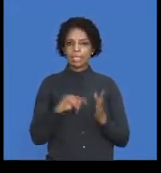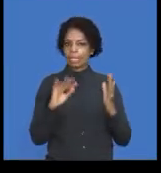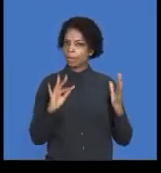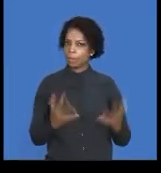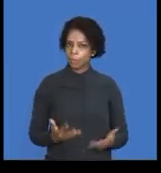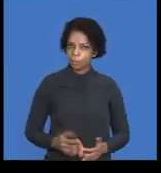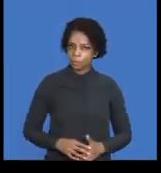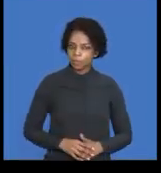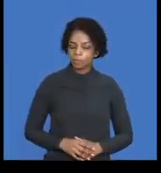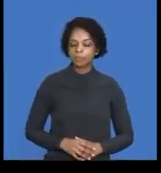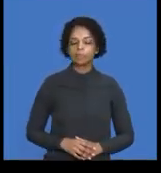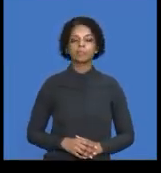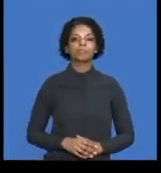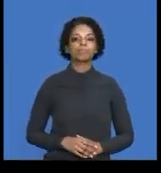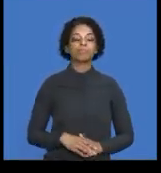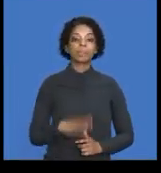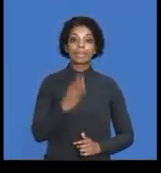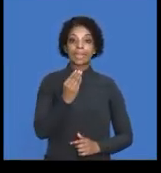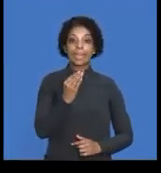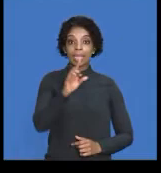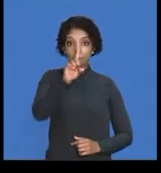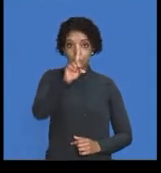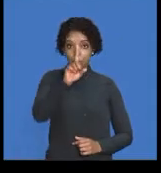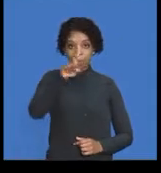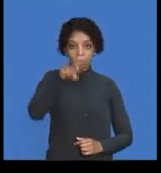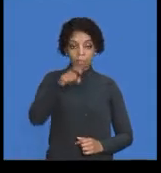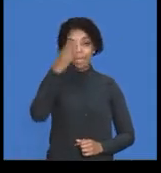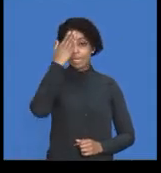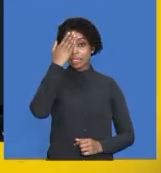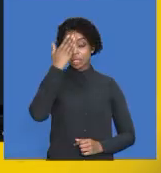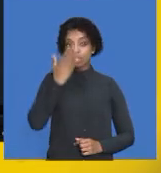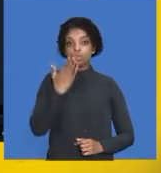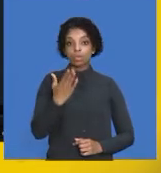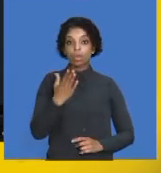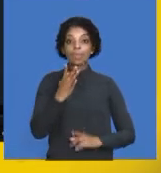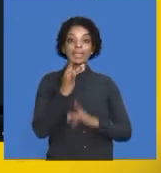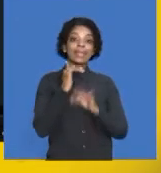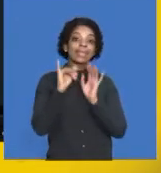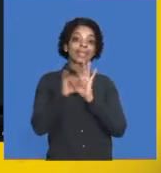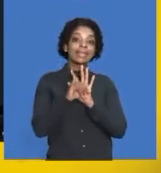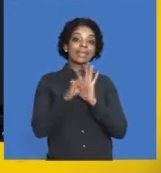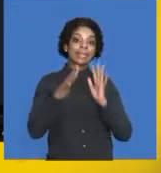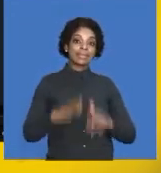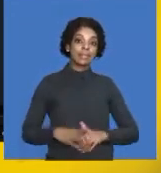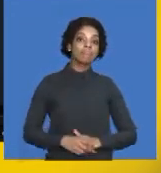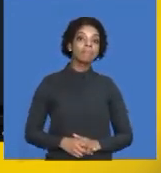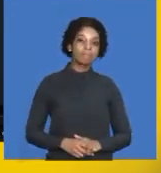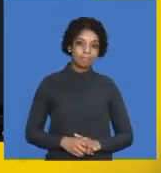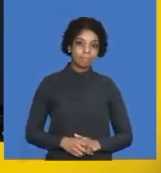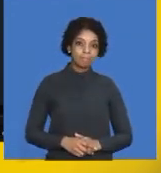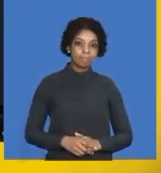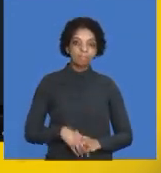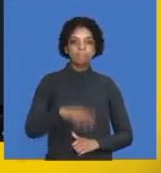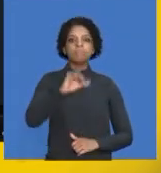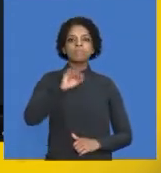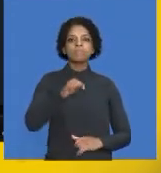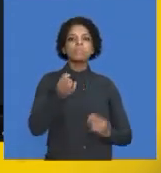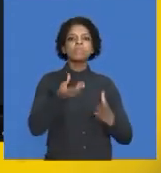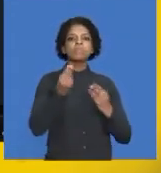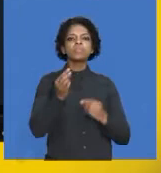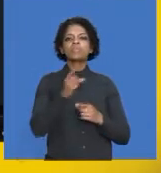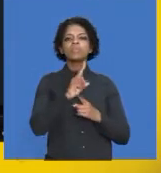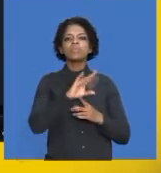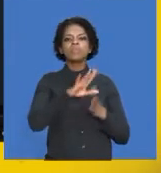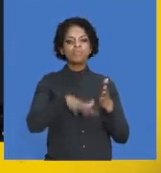calculation. Step number one. You must know the indicator. Yes, you're going to get a formula sheet, right? But the formula